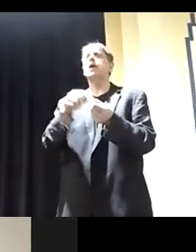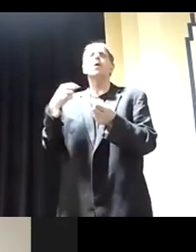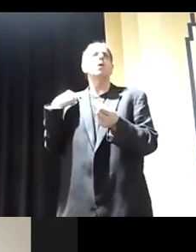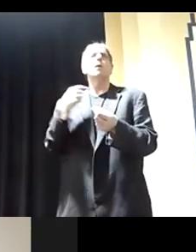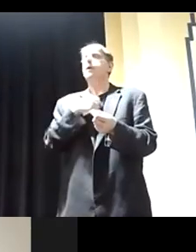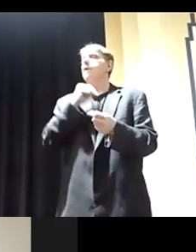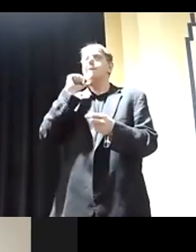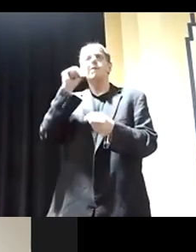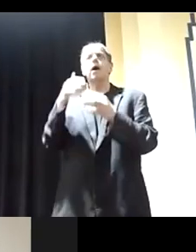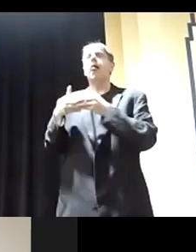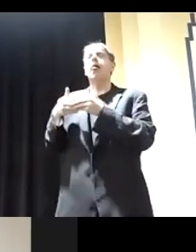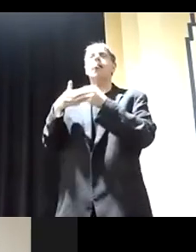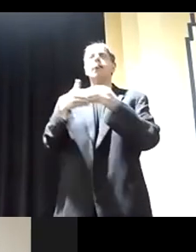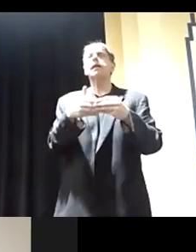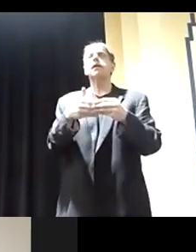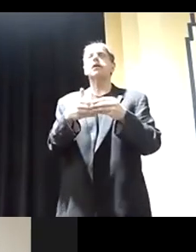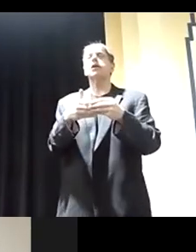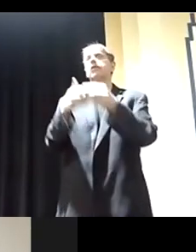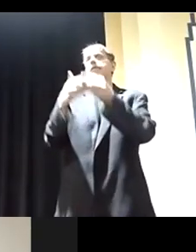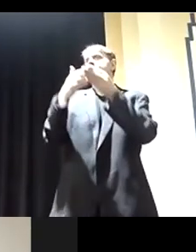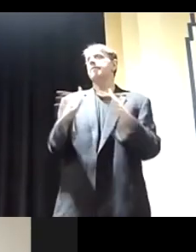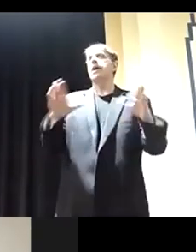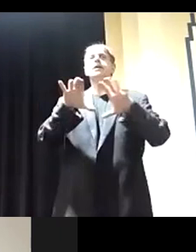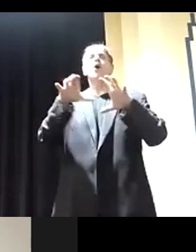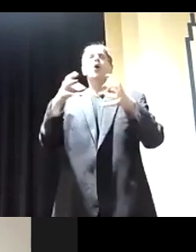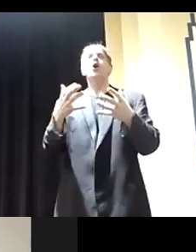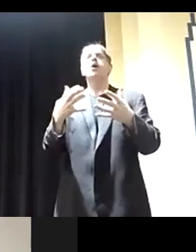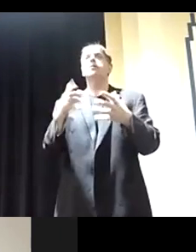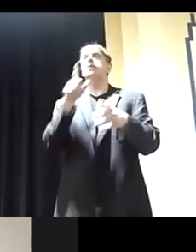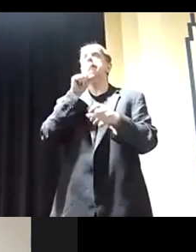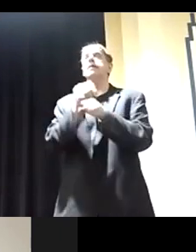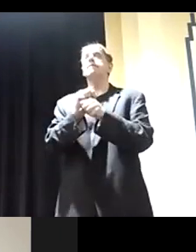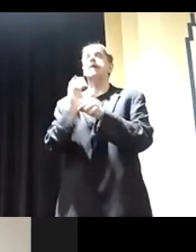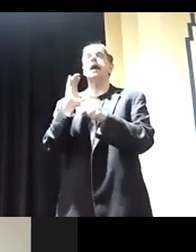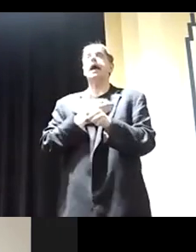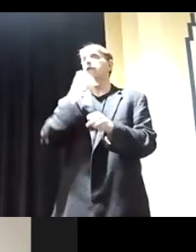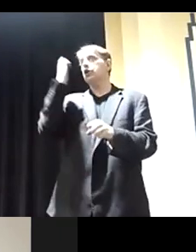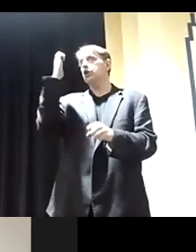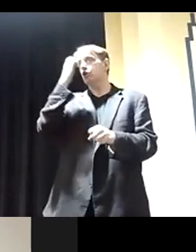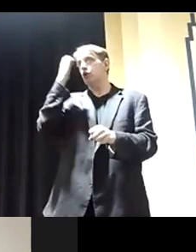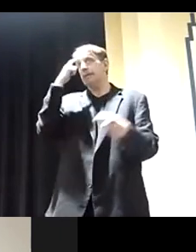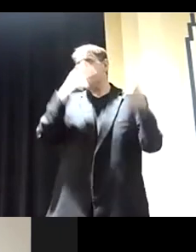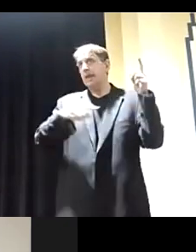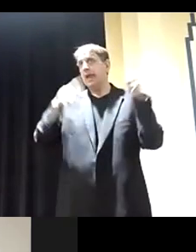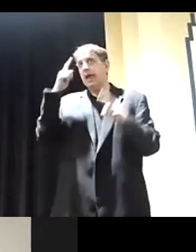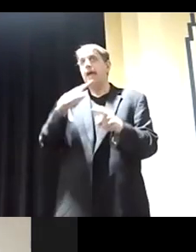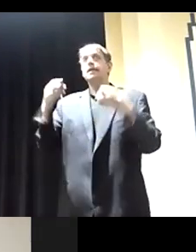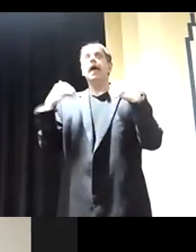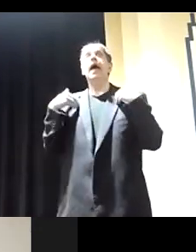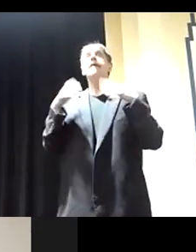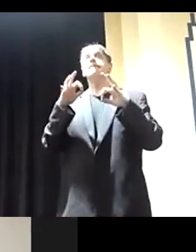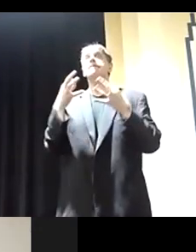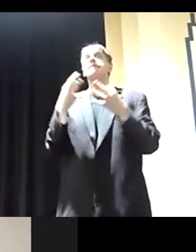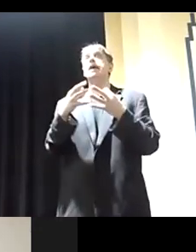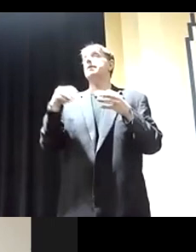across globally. In fact, all of our European allies have a family paid leave. But